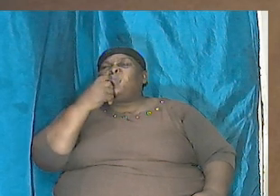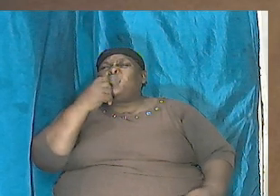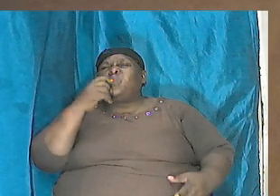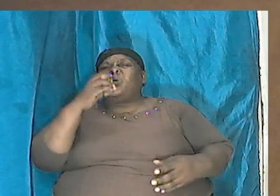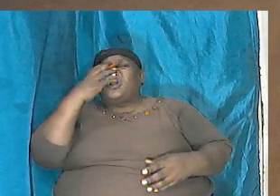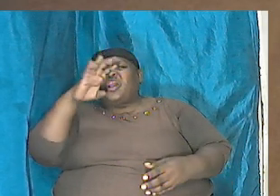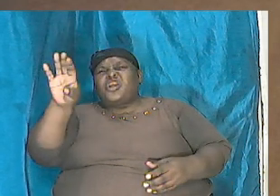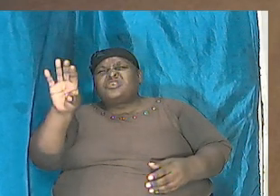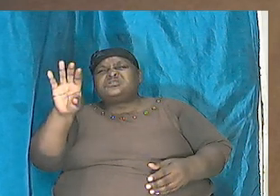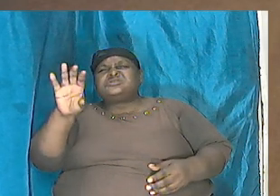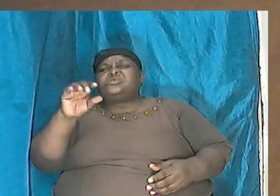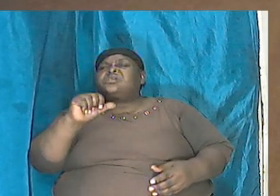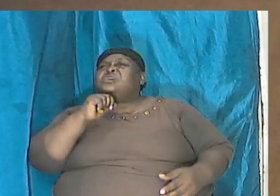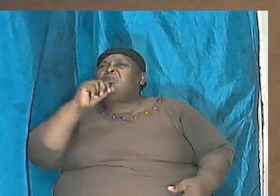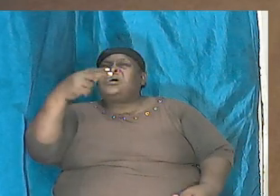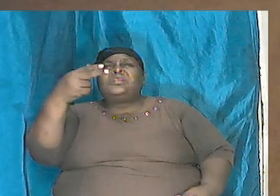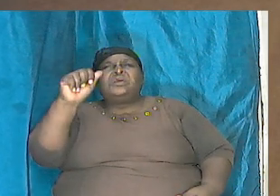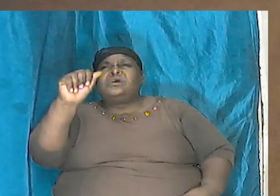not Ham